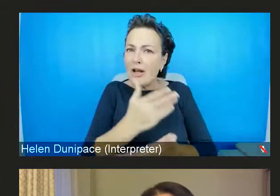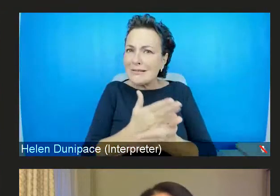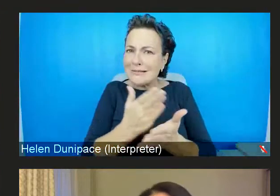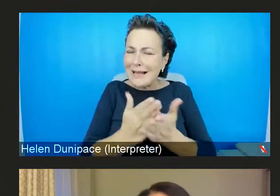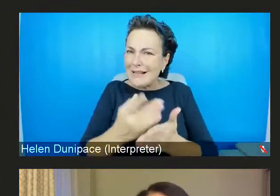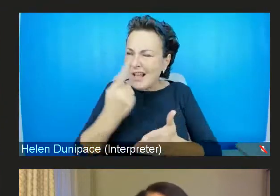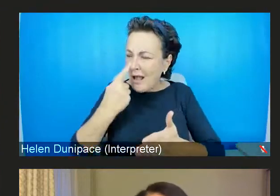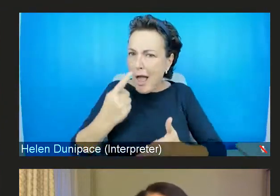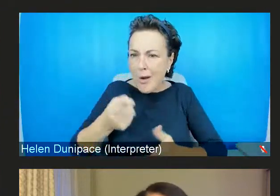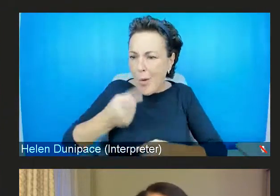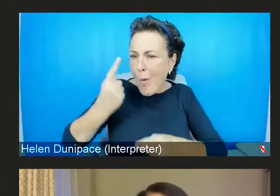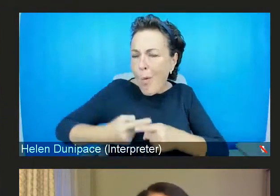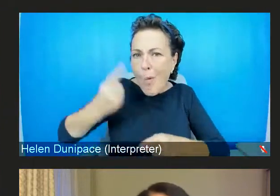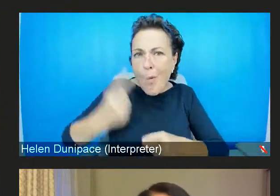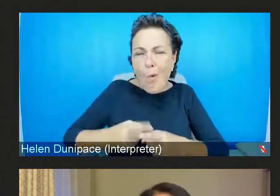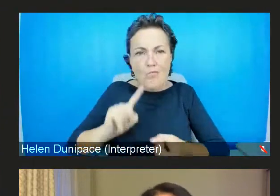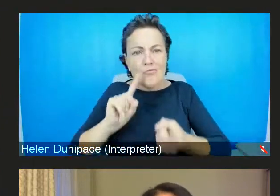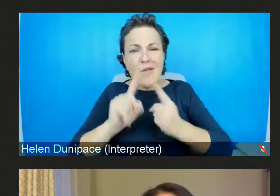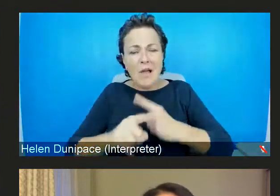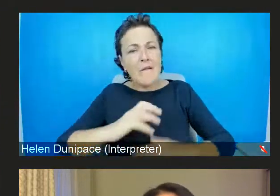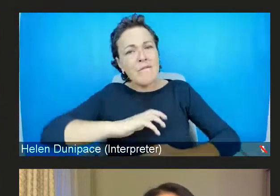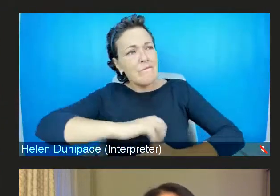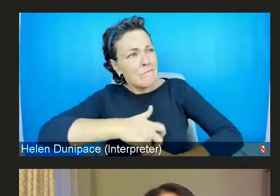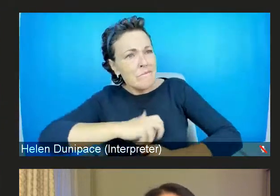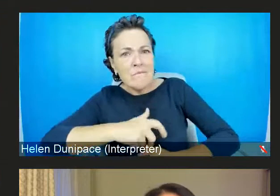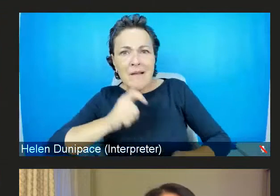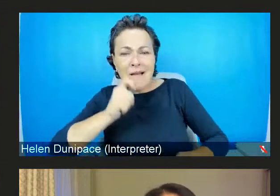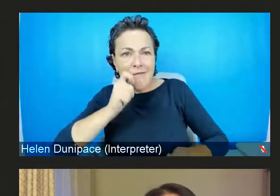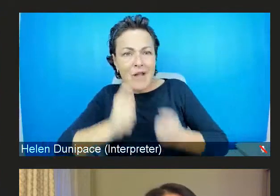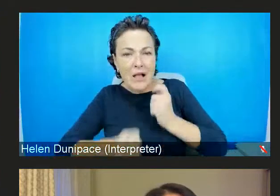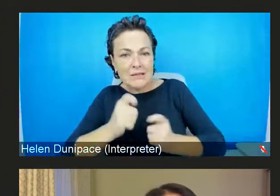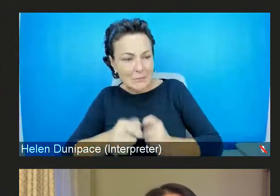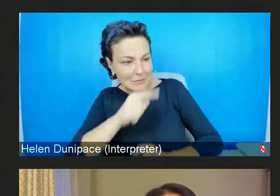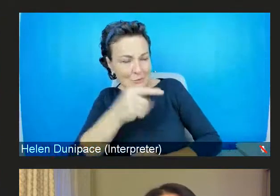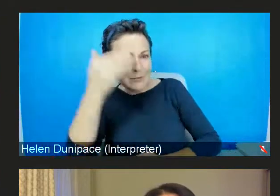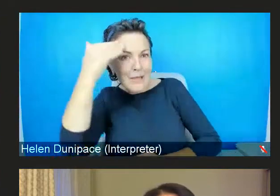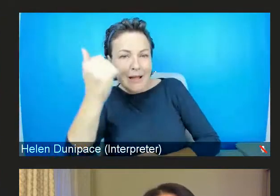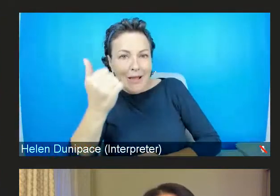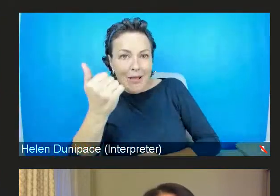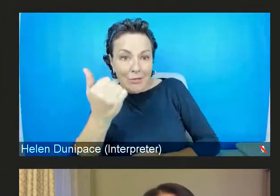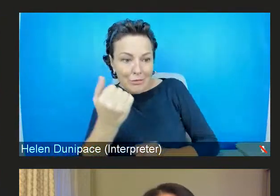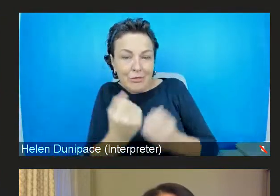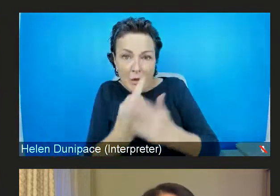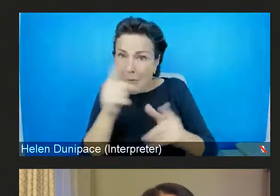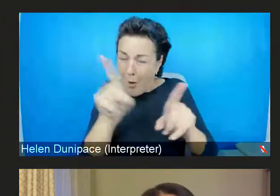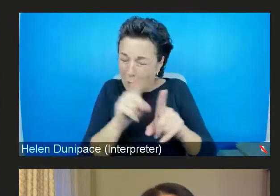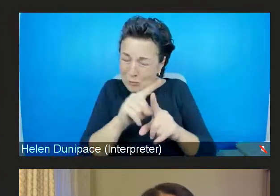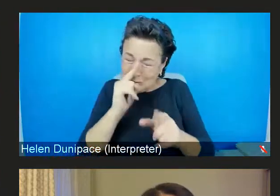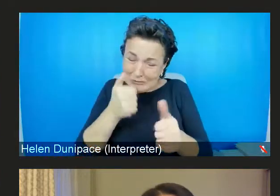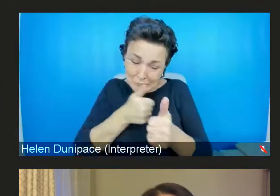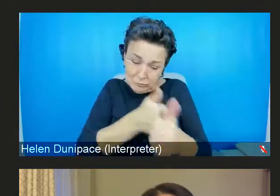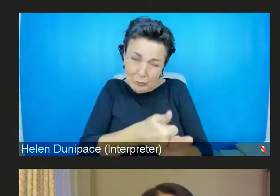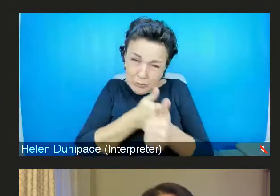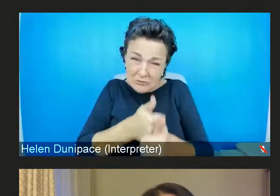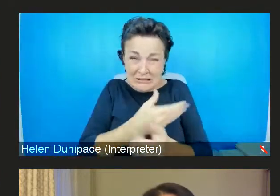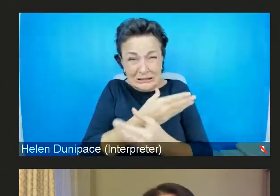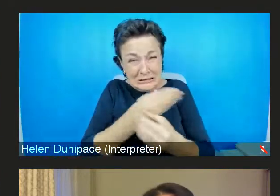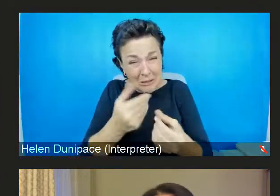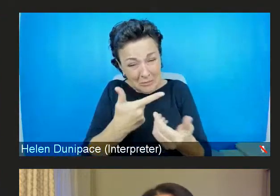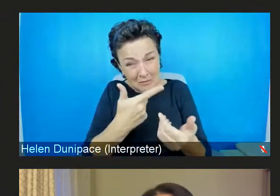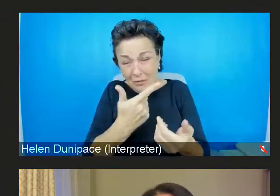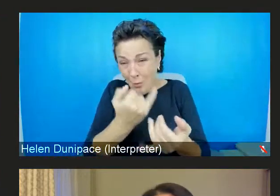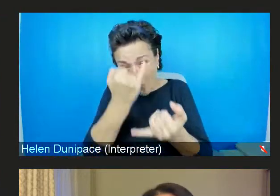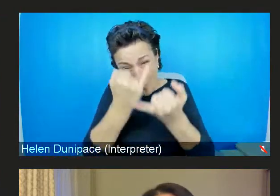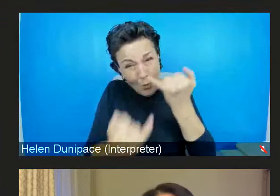and flexibility in responding, as well as supporting some of the most marginalised groups who often fall through the gaps of mainstream